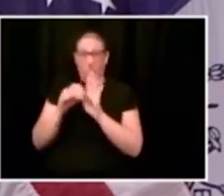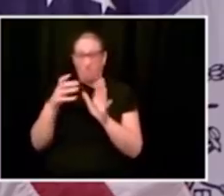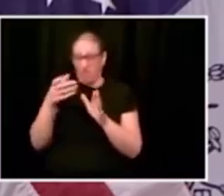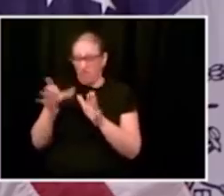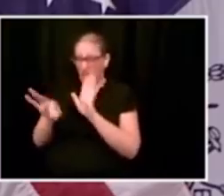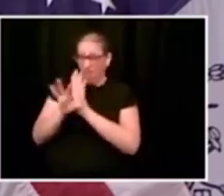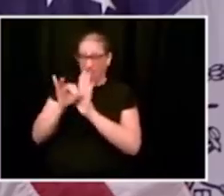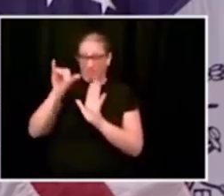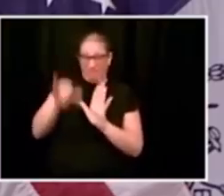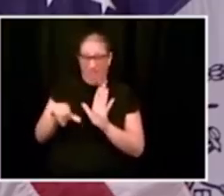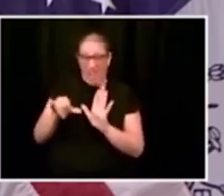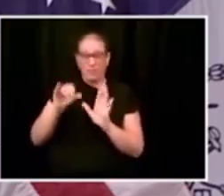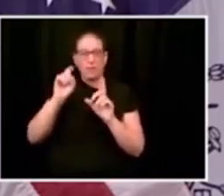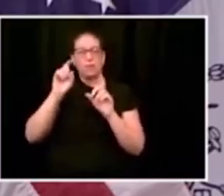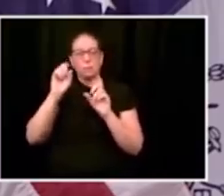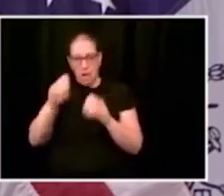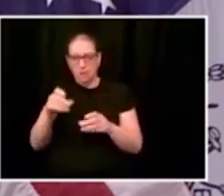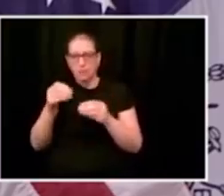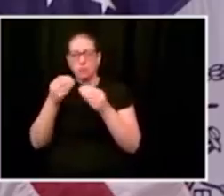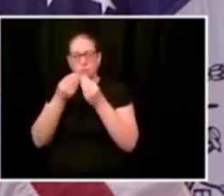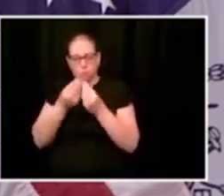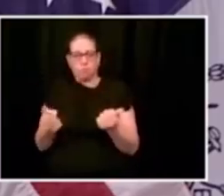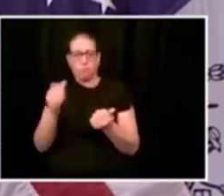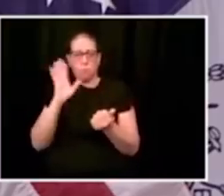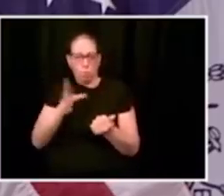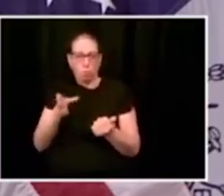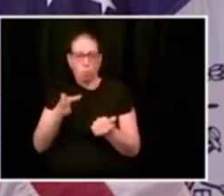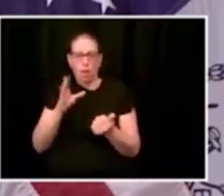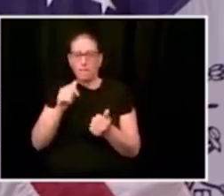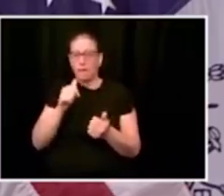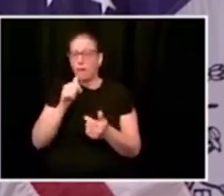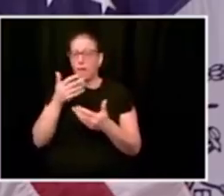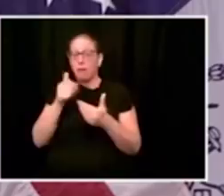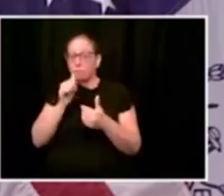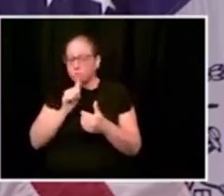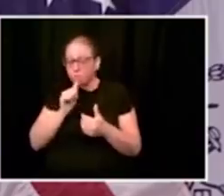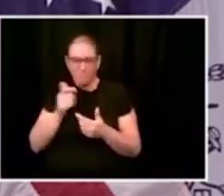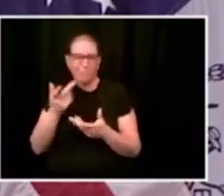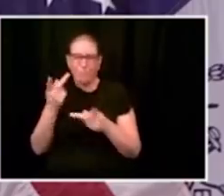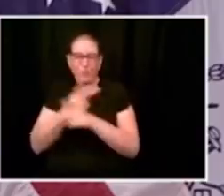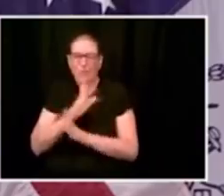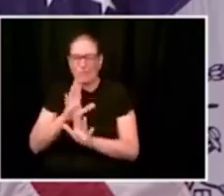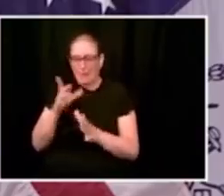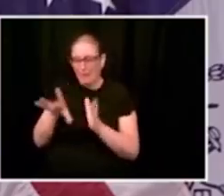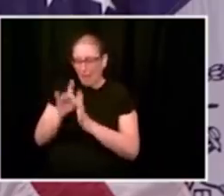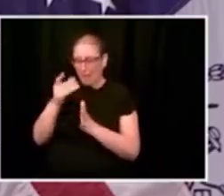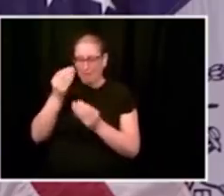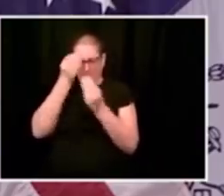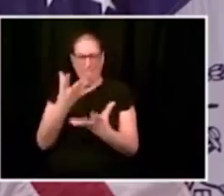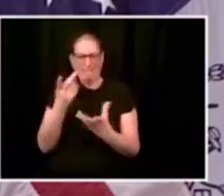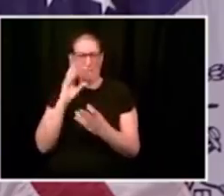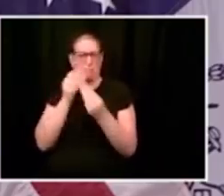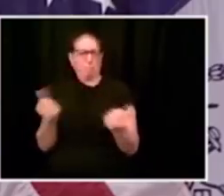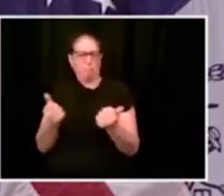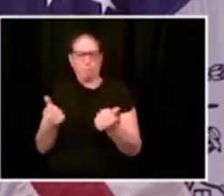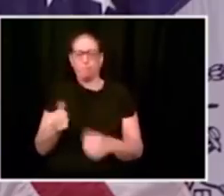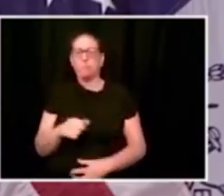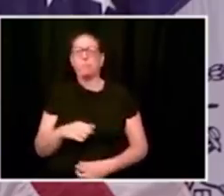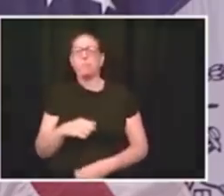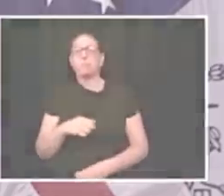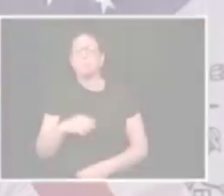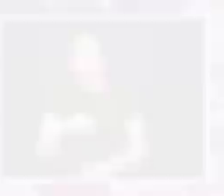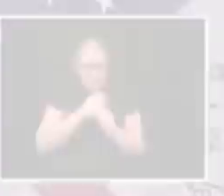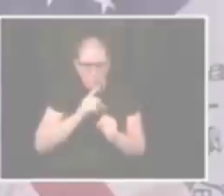crucial in addressing this syndrome and protecting a child. So early detection, early action really